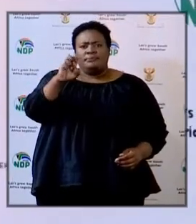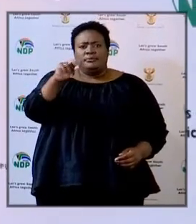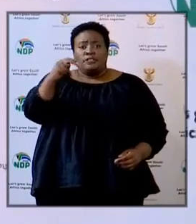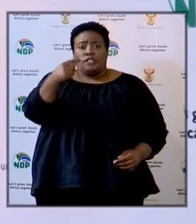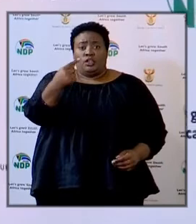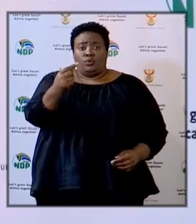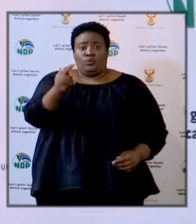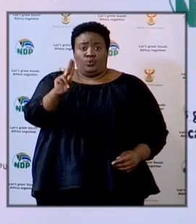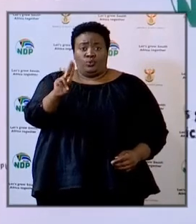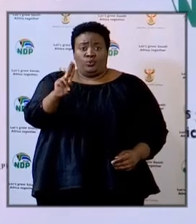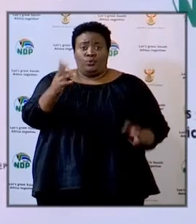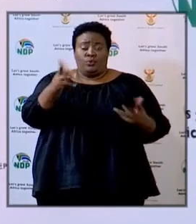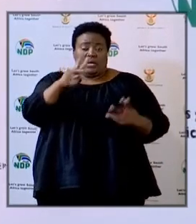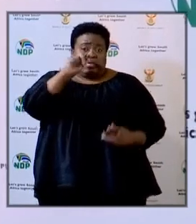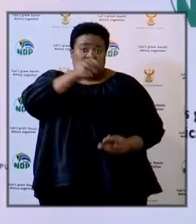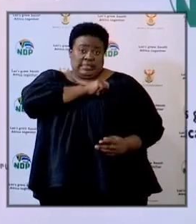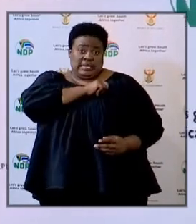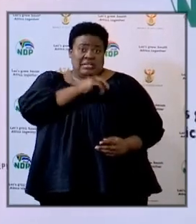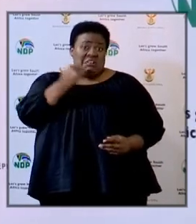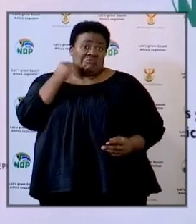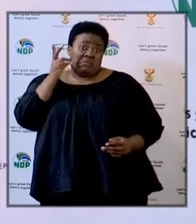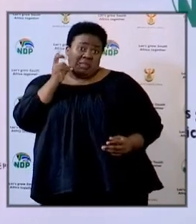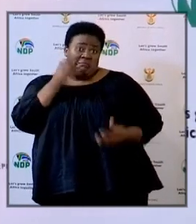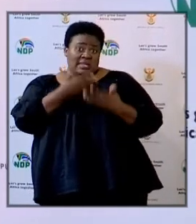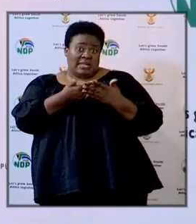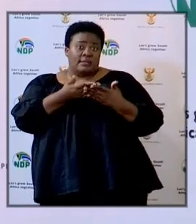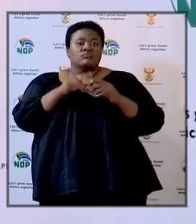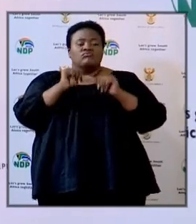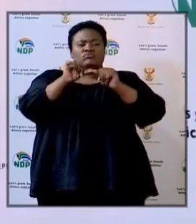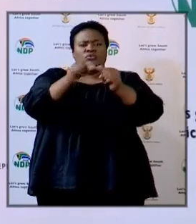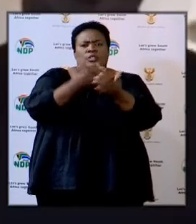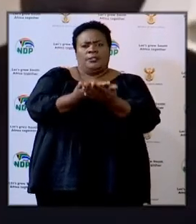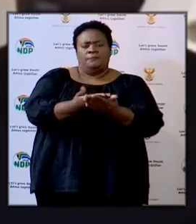So if you can hear me Mr. Mshengu you can go ahead.